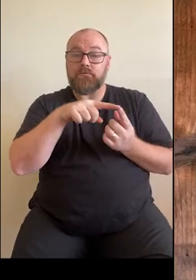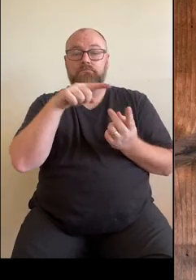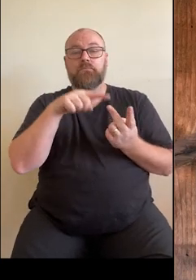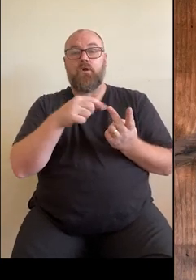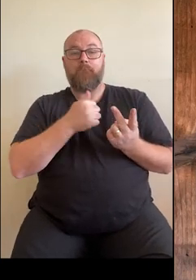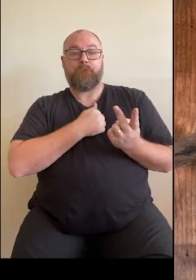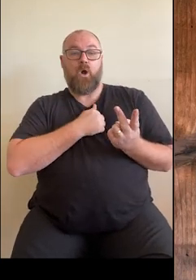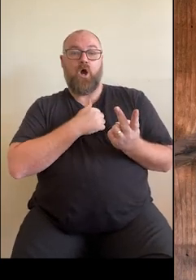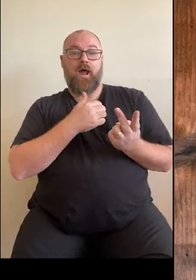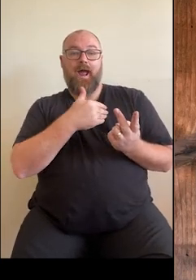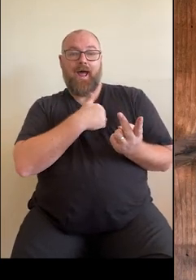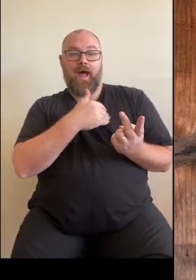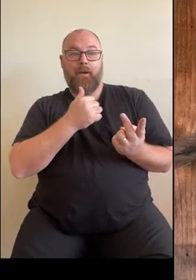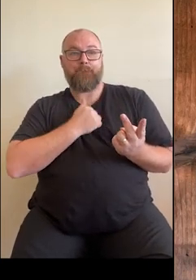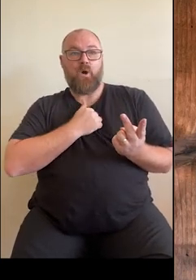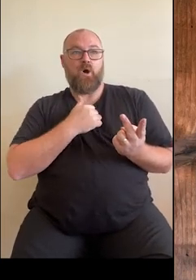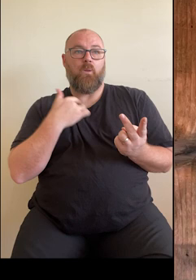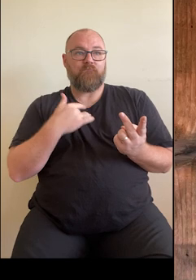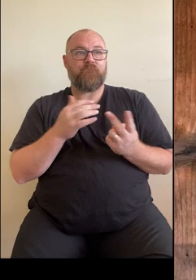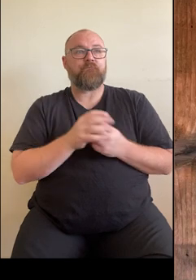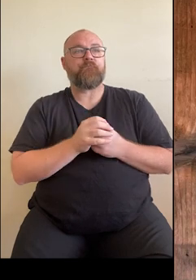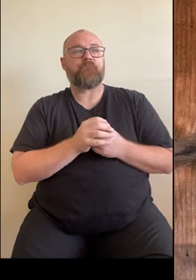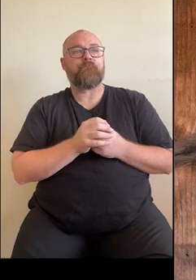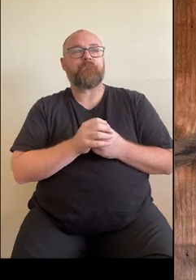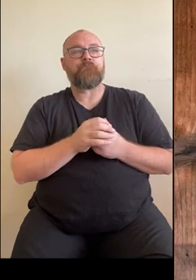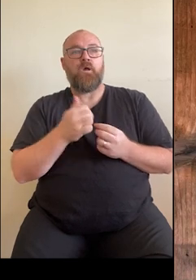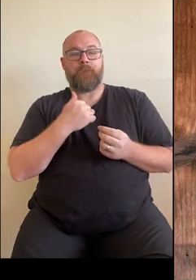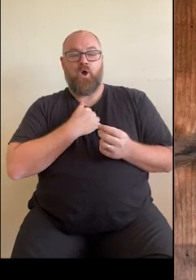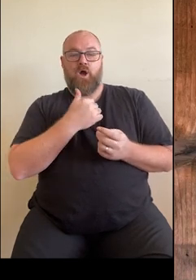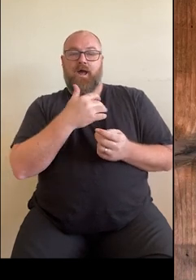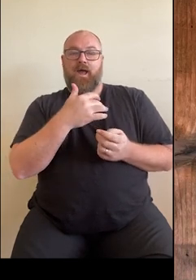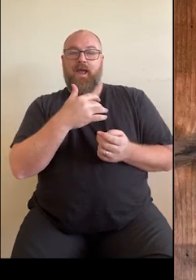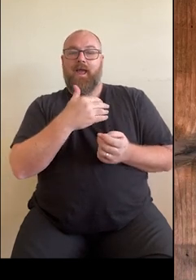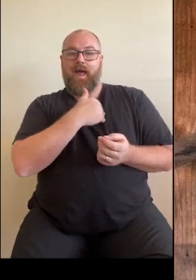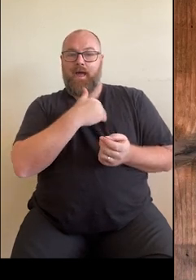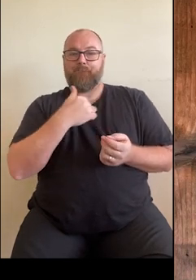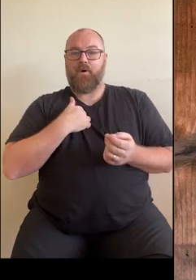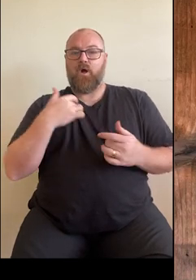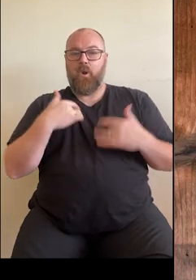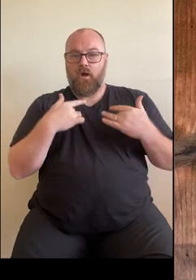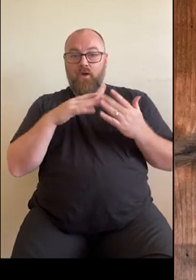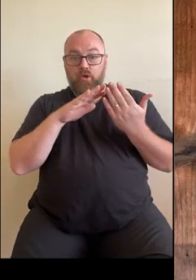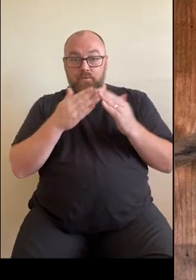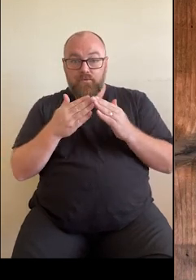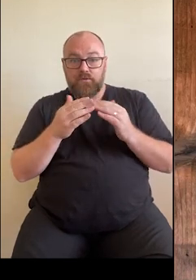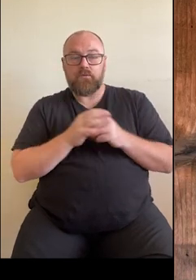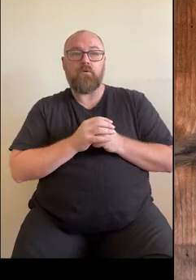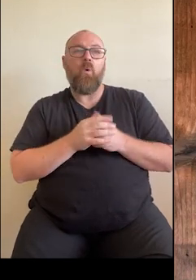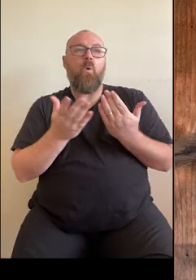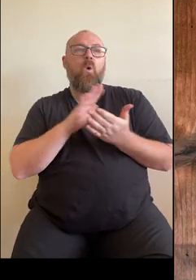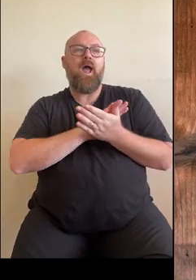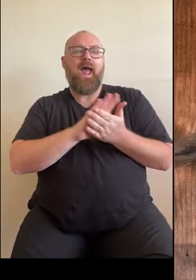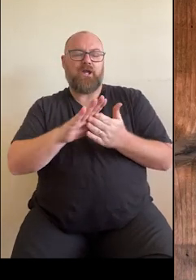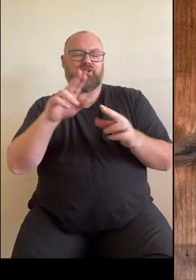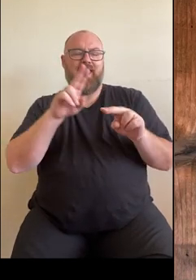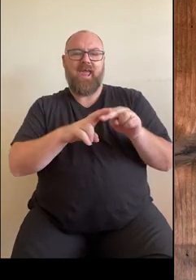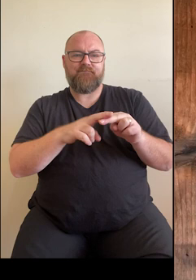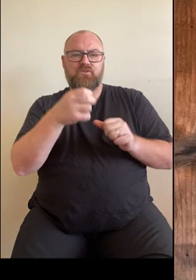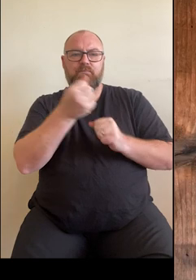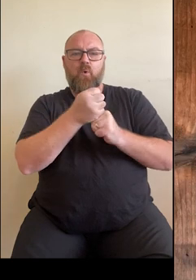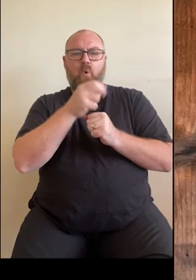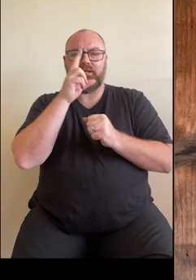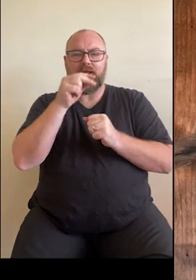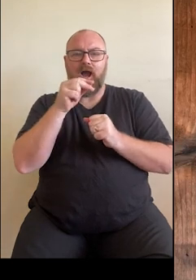My Heart, My Life, My Heart, My Life community, or Heart Foundation, HF, Supporting Young Hearts.